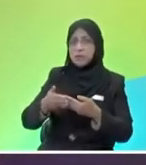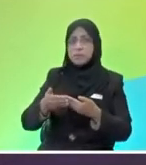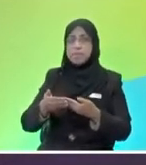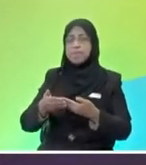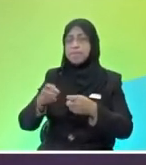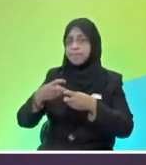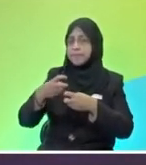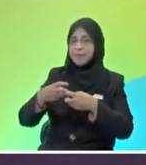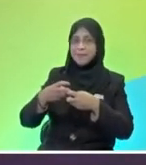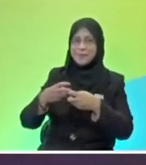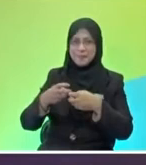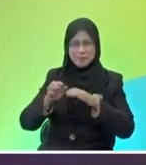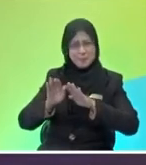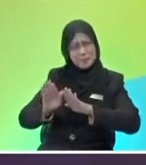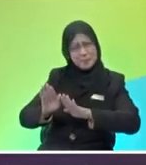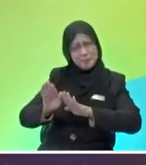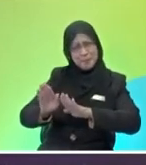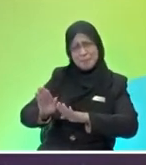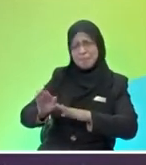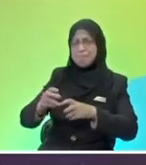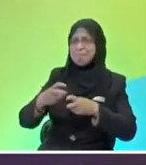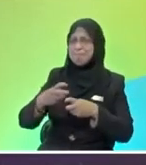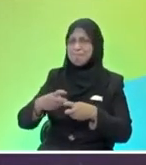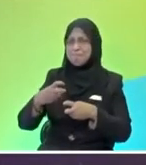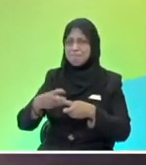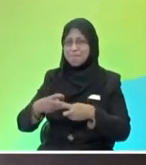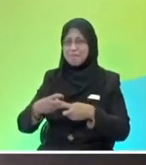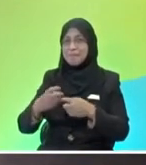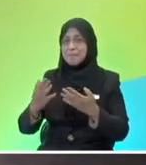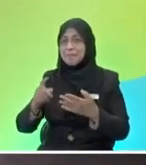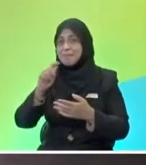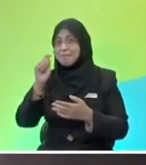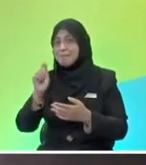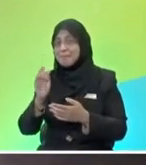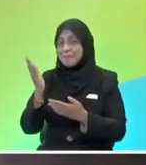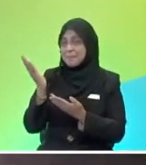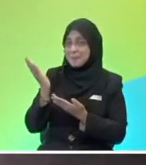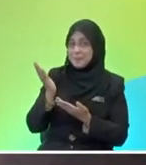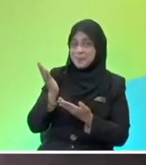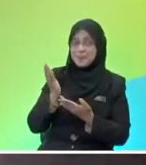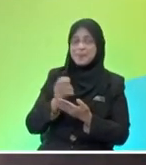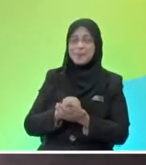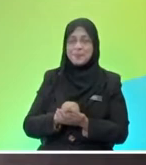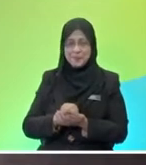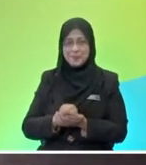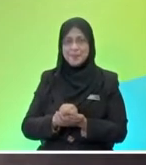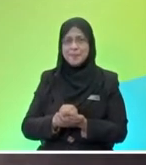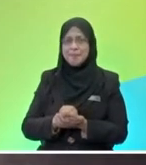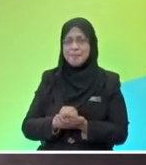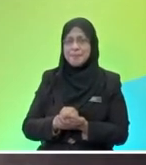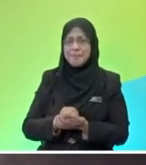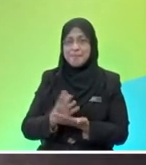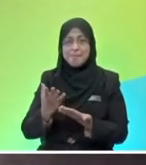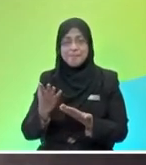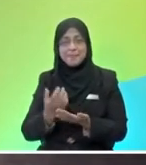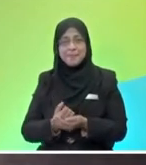moving mr q no the boxes are not moving it's too heavy okay why not we ask the opinion of one of our students here all right let